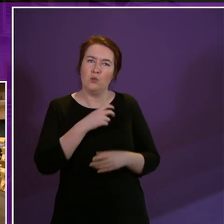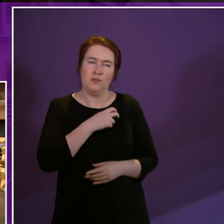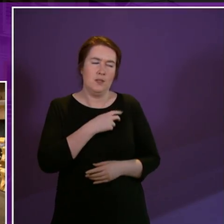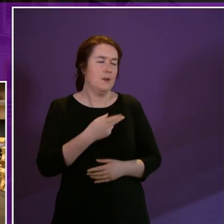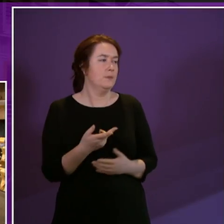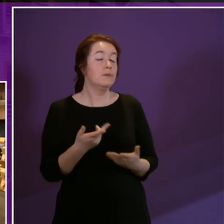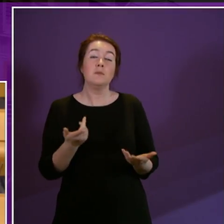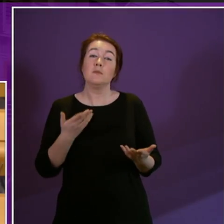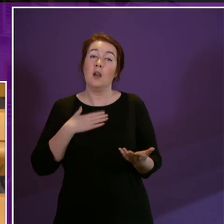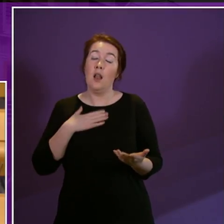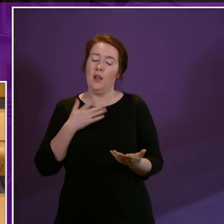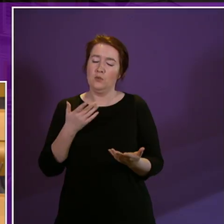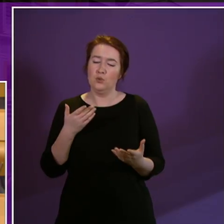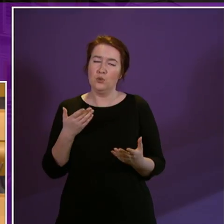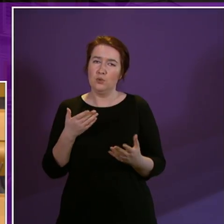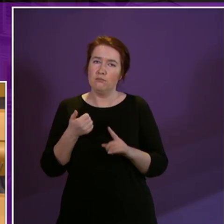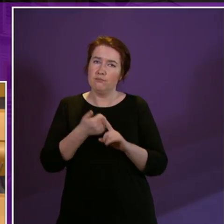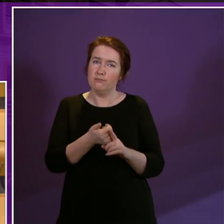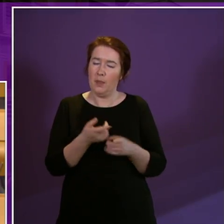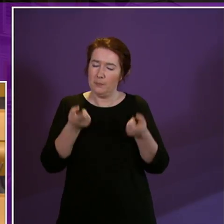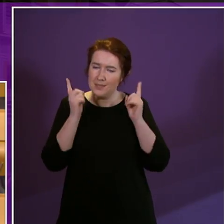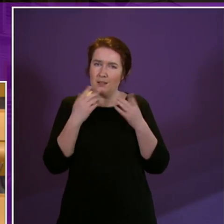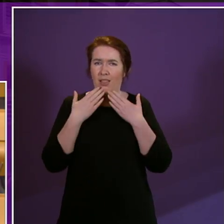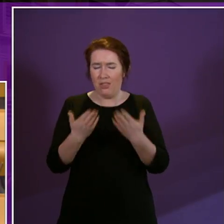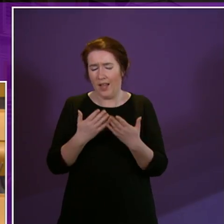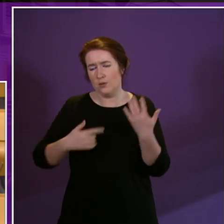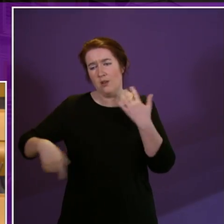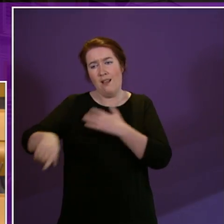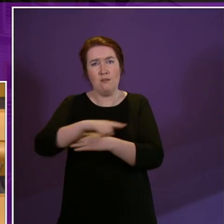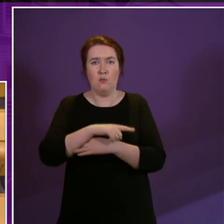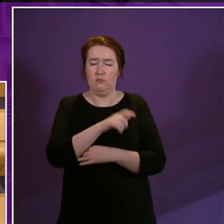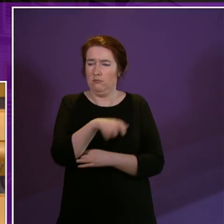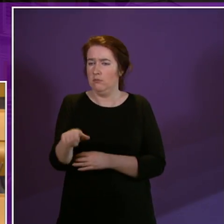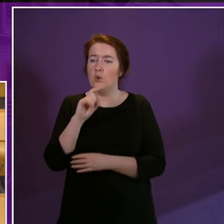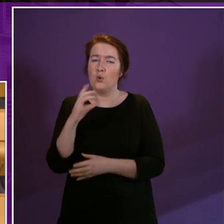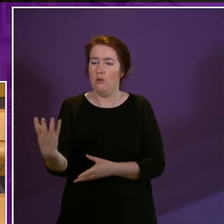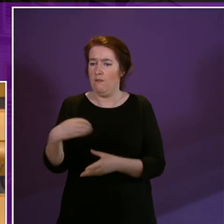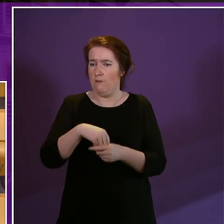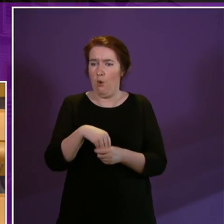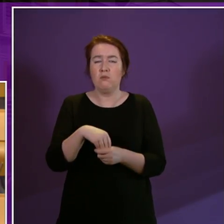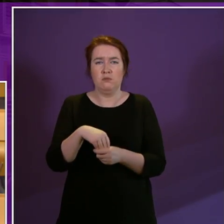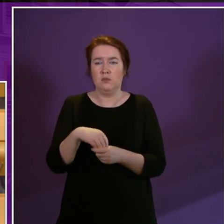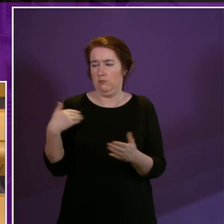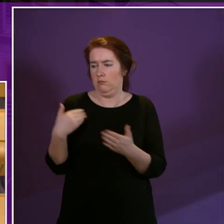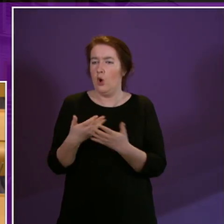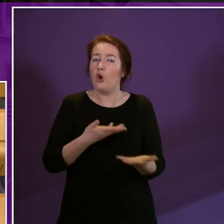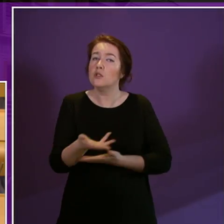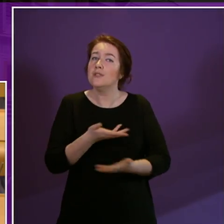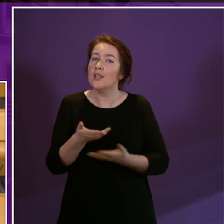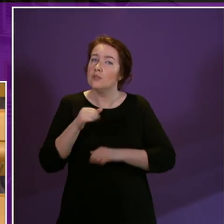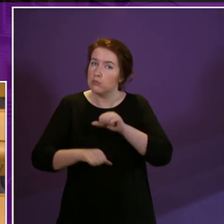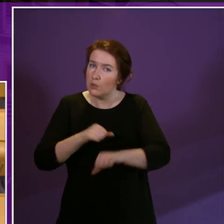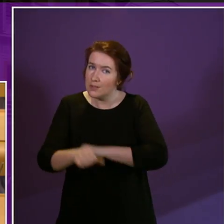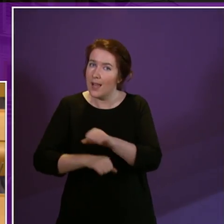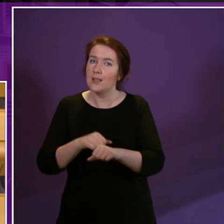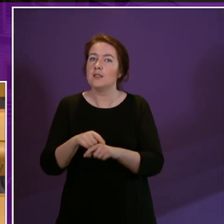I would like to join the Minister in thanking everyone that has been involved in the consultation and